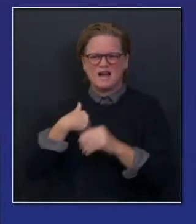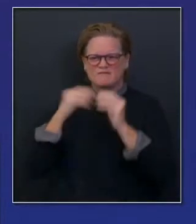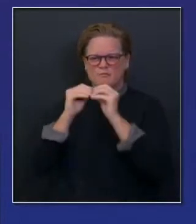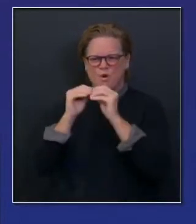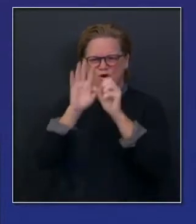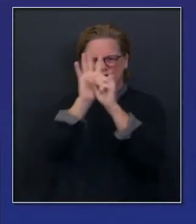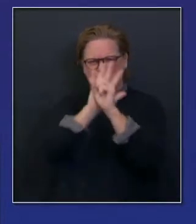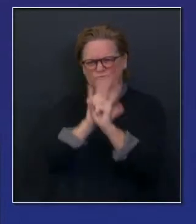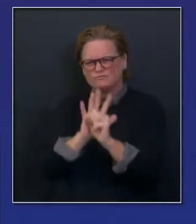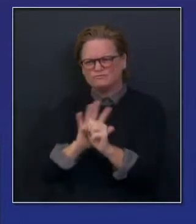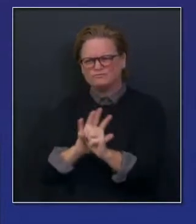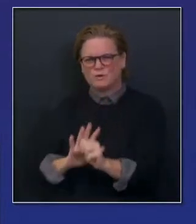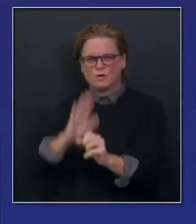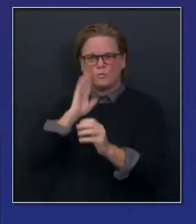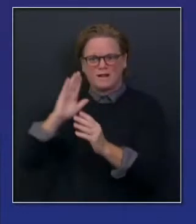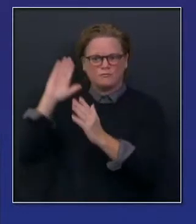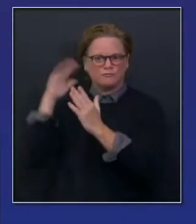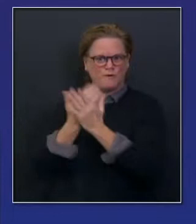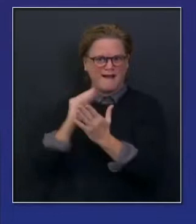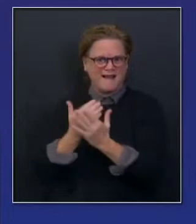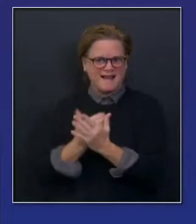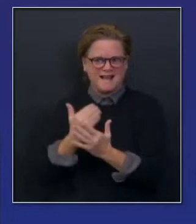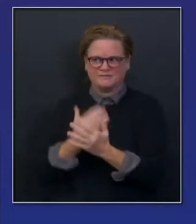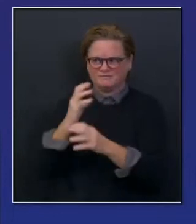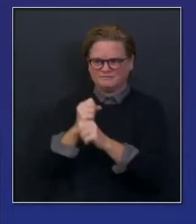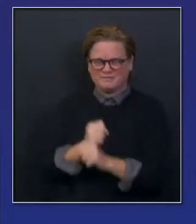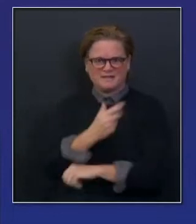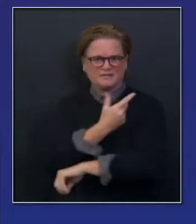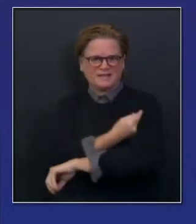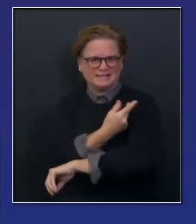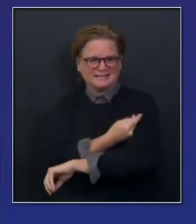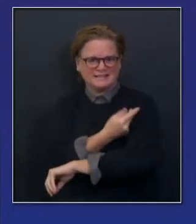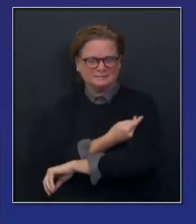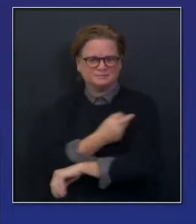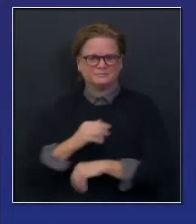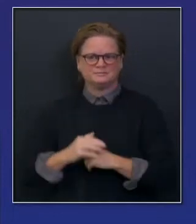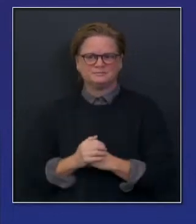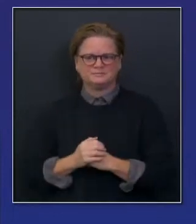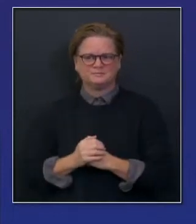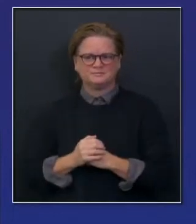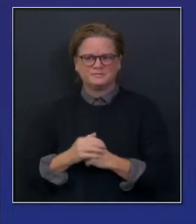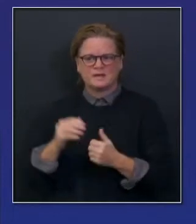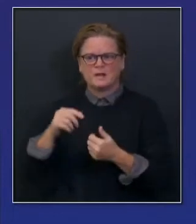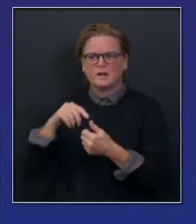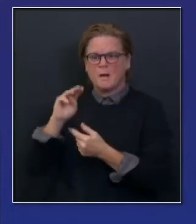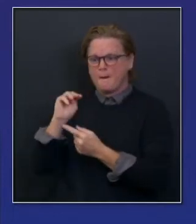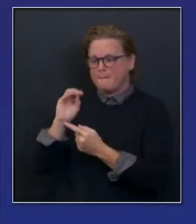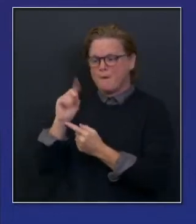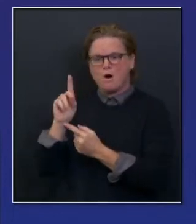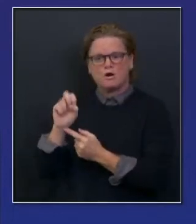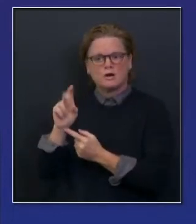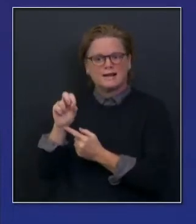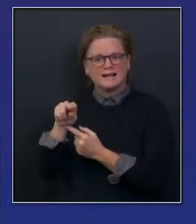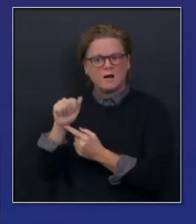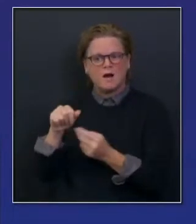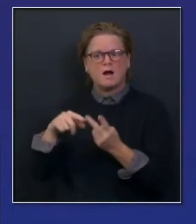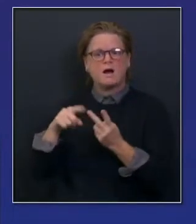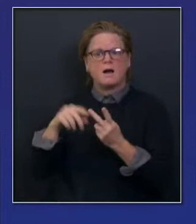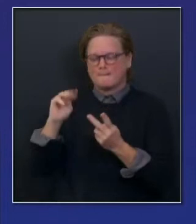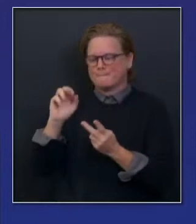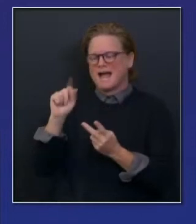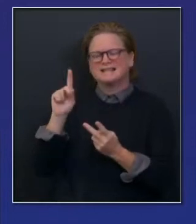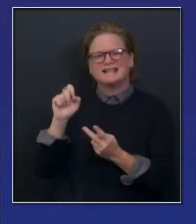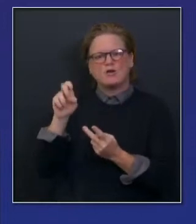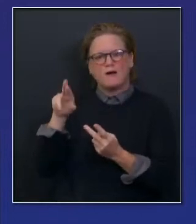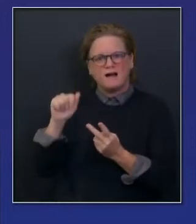doses to arrive. Today, we've already gotten word in Madera, Fresno, San Joaquin, Shasta, that those